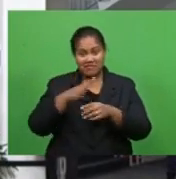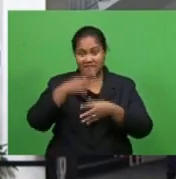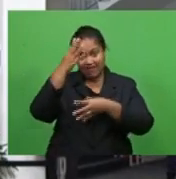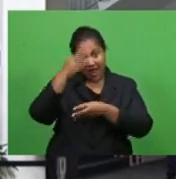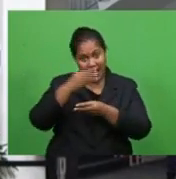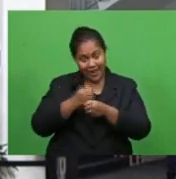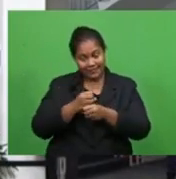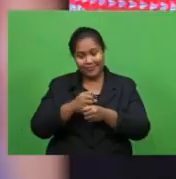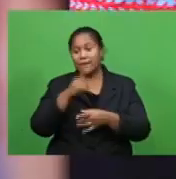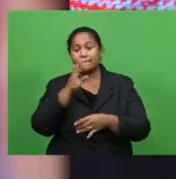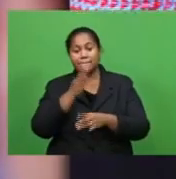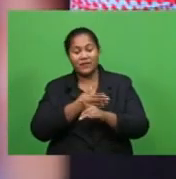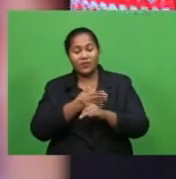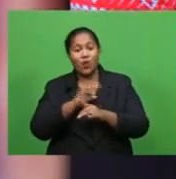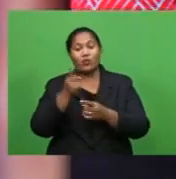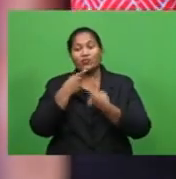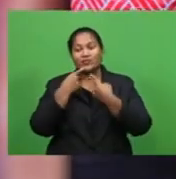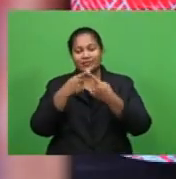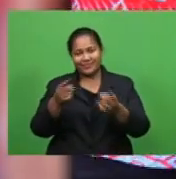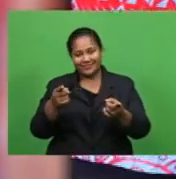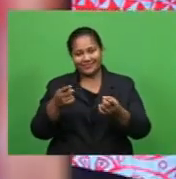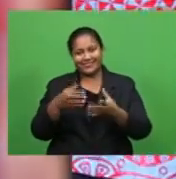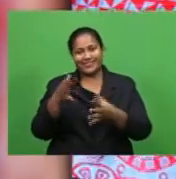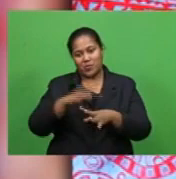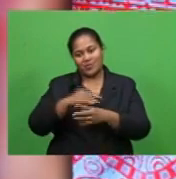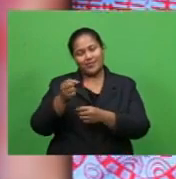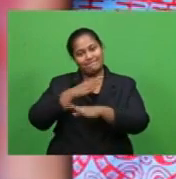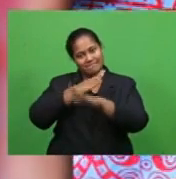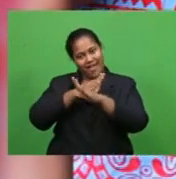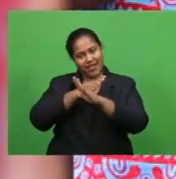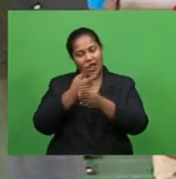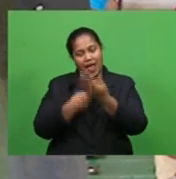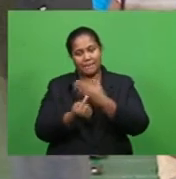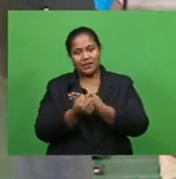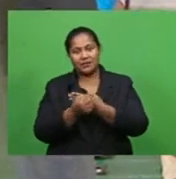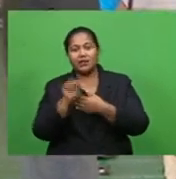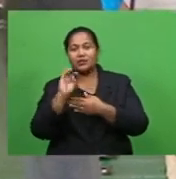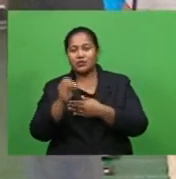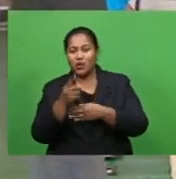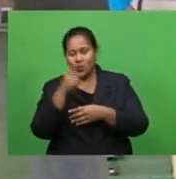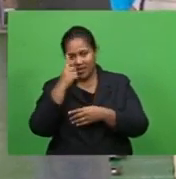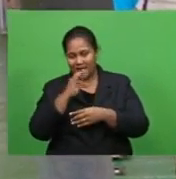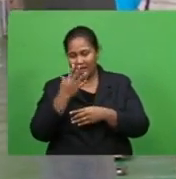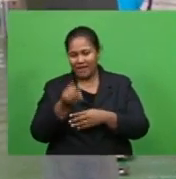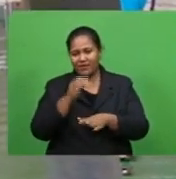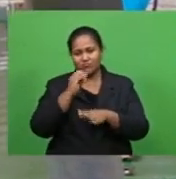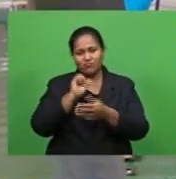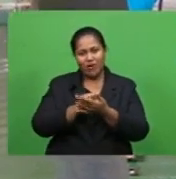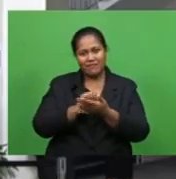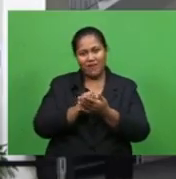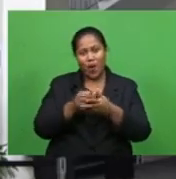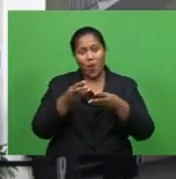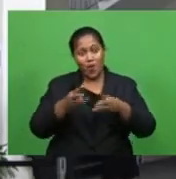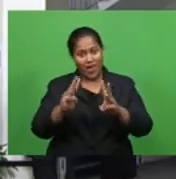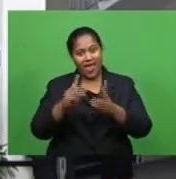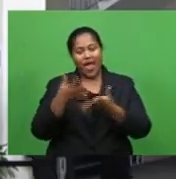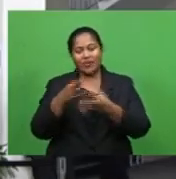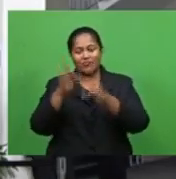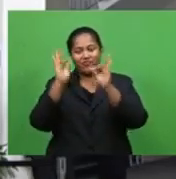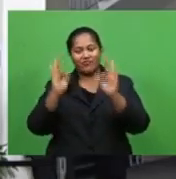the ban should come into place so that we can have the proper regulatory framework